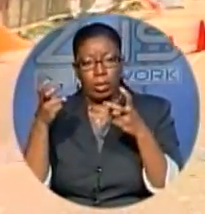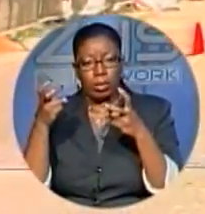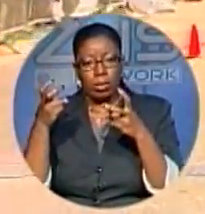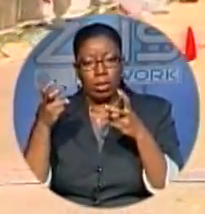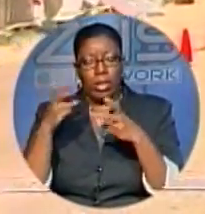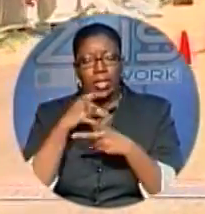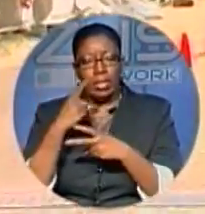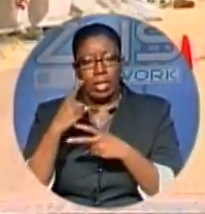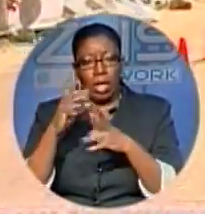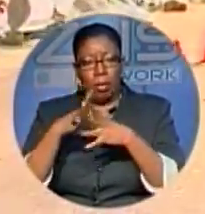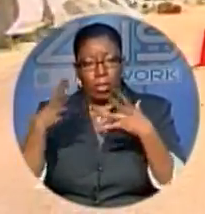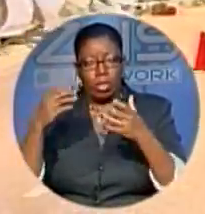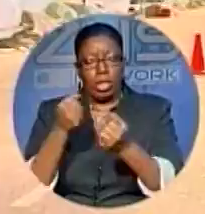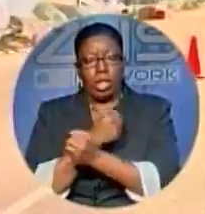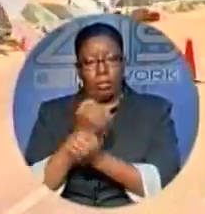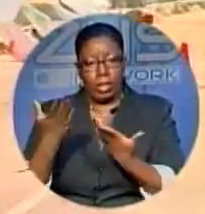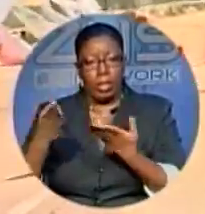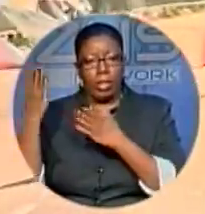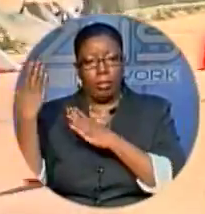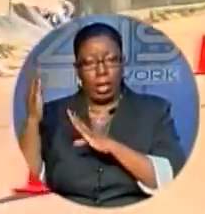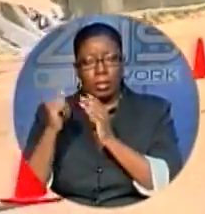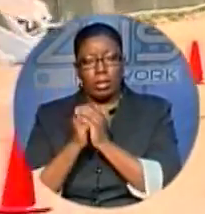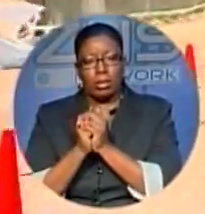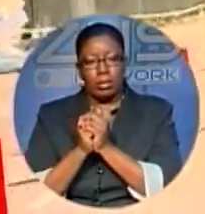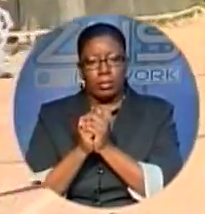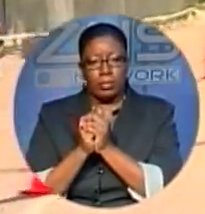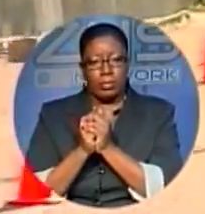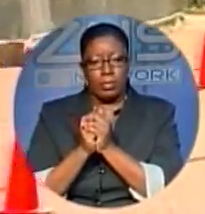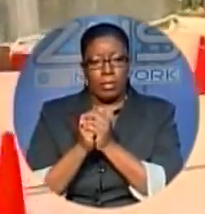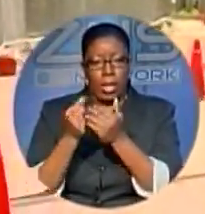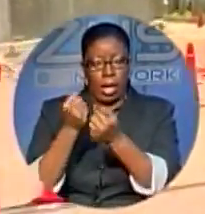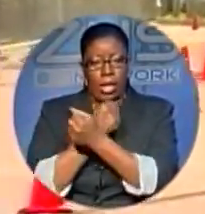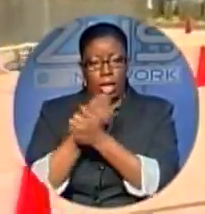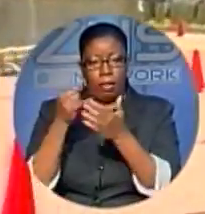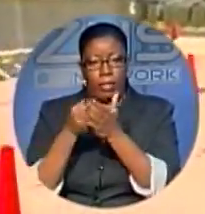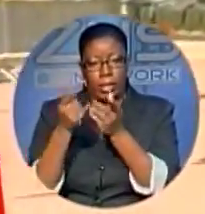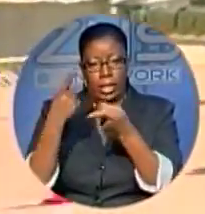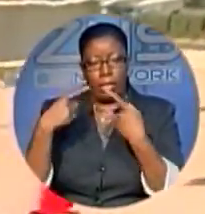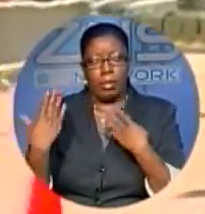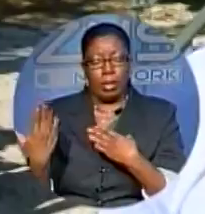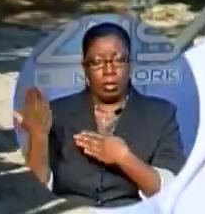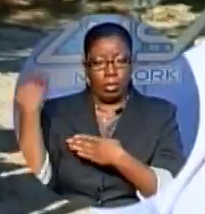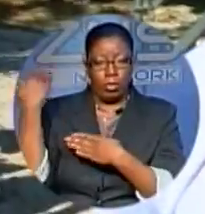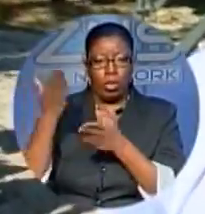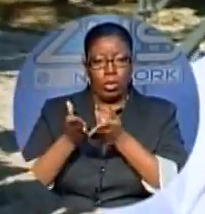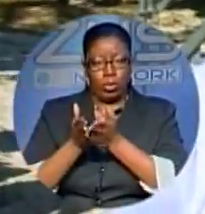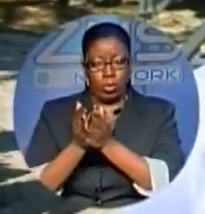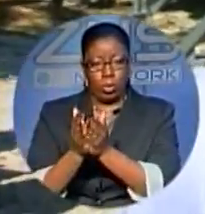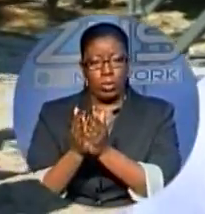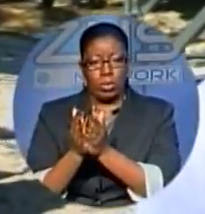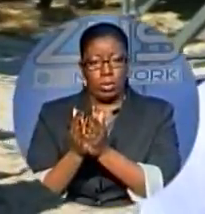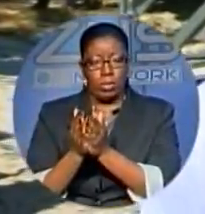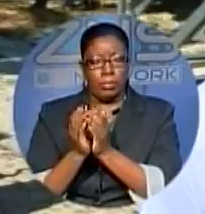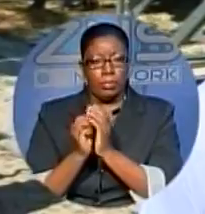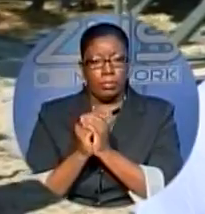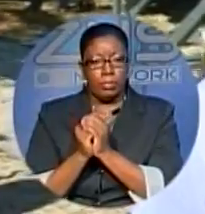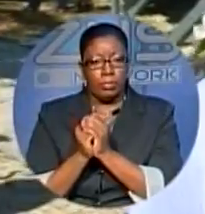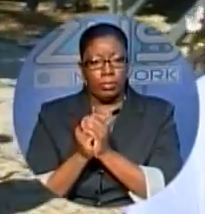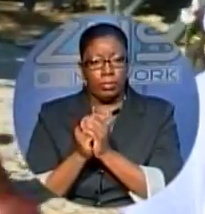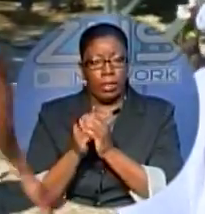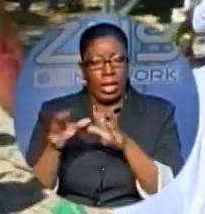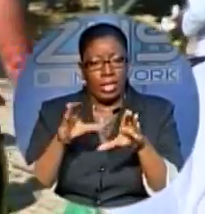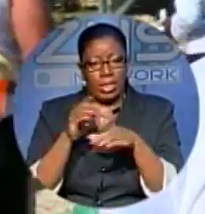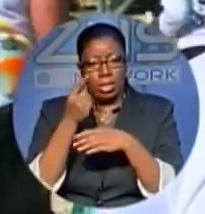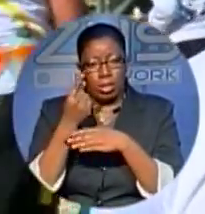mention how much he loves it here in the Bahamas. Love it, man. Came here in November for a cruise with Royal Caribbean. Did a little jog